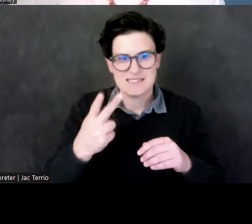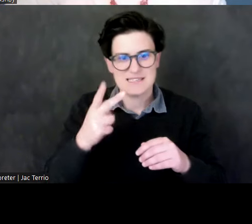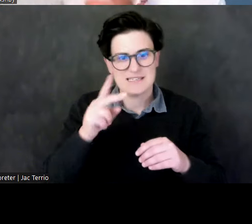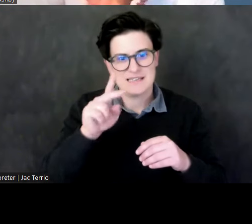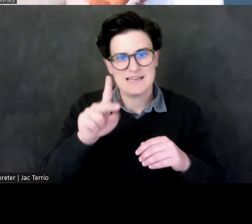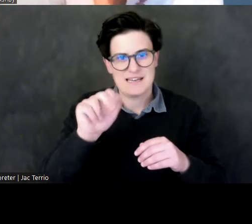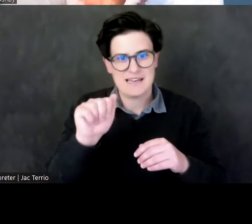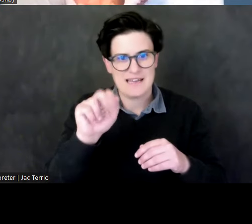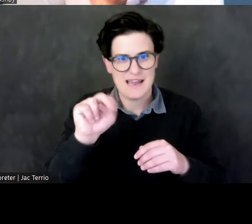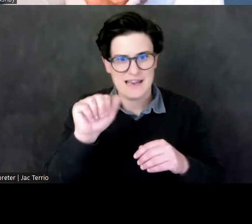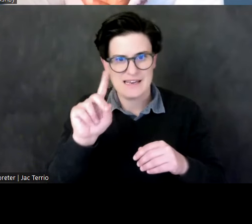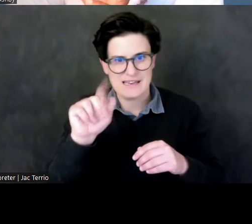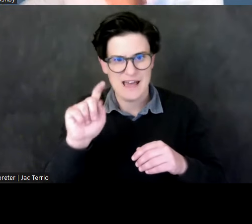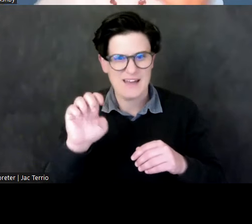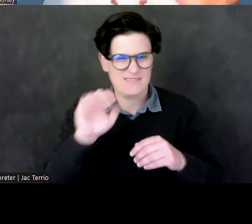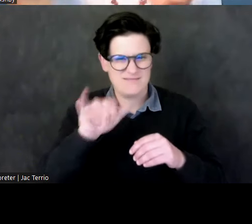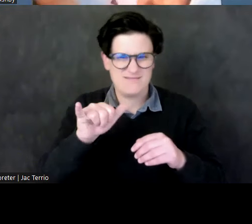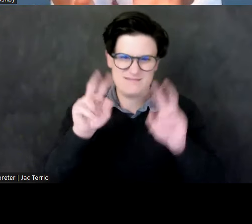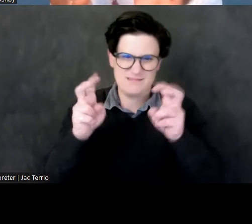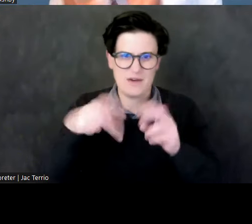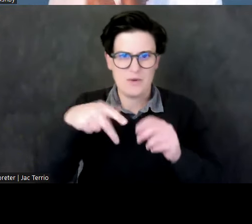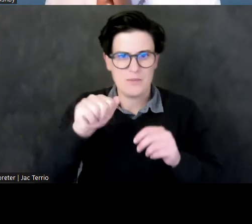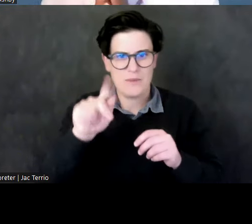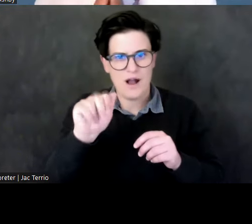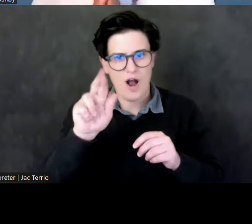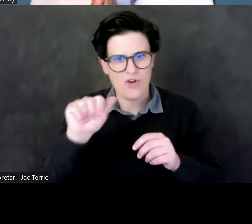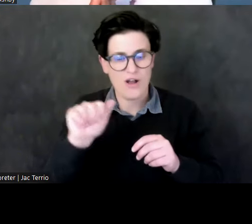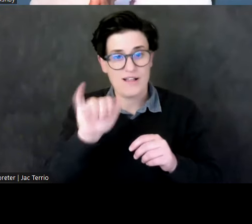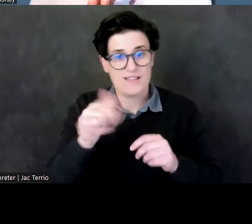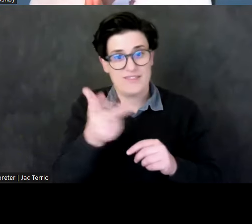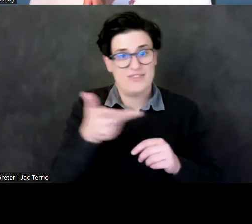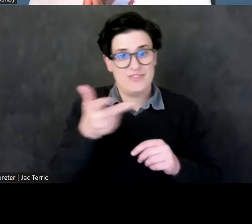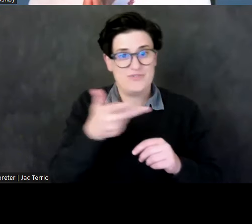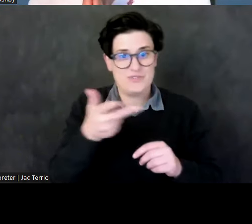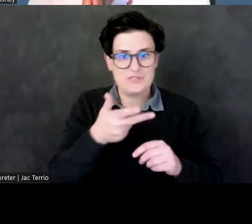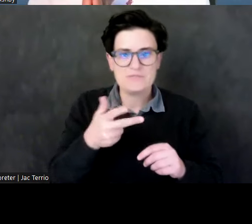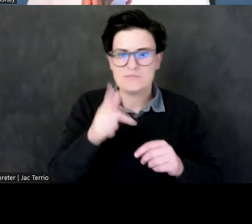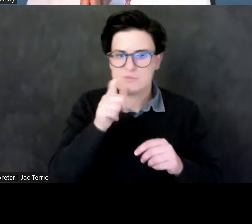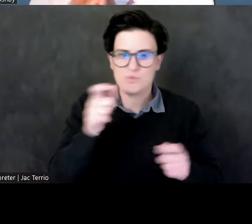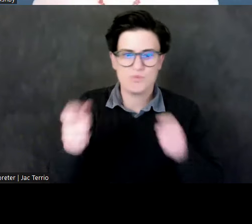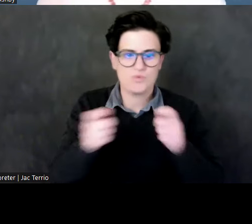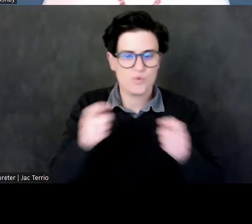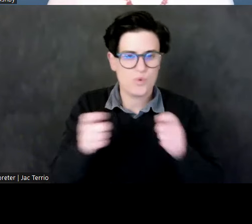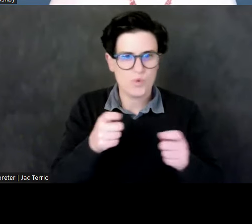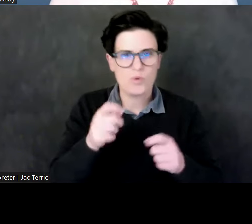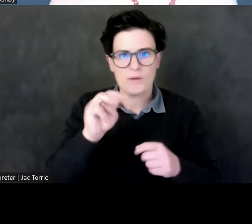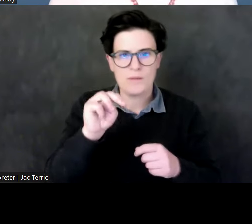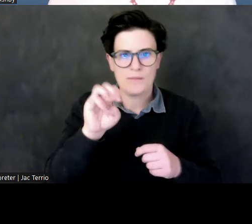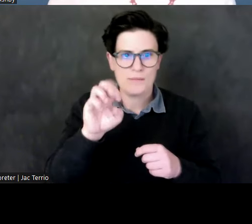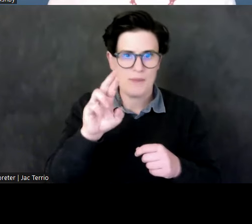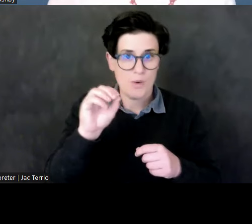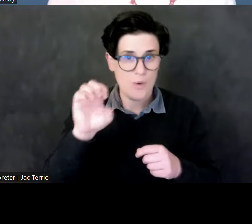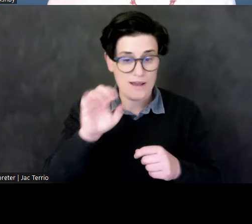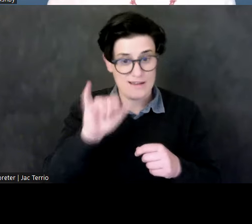this is sort of the royal trio who together is ruling Meroe. And this